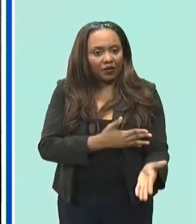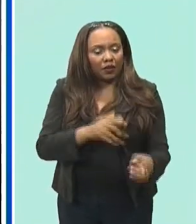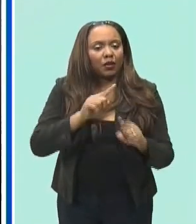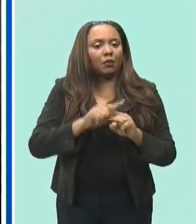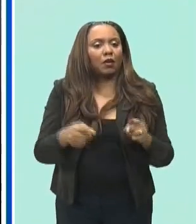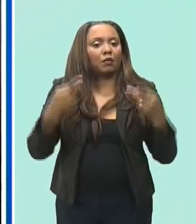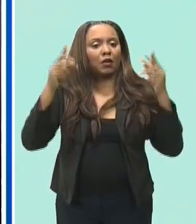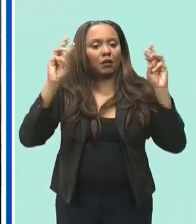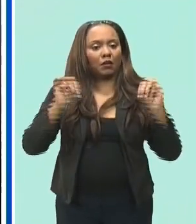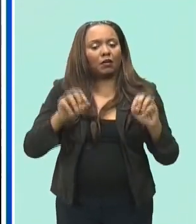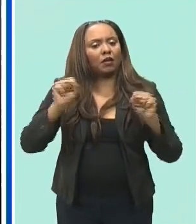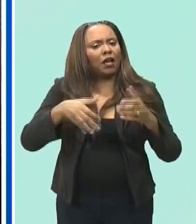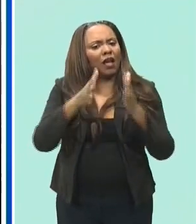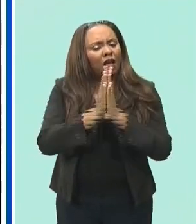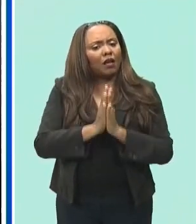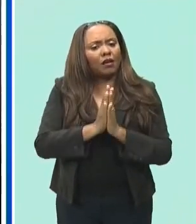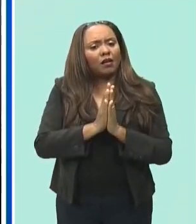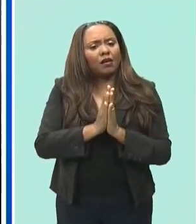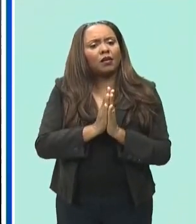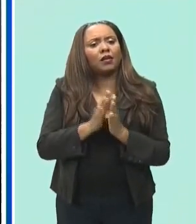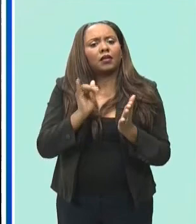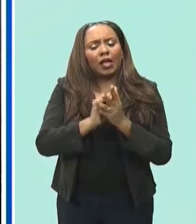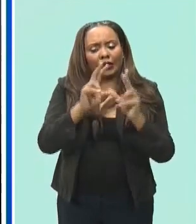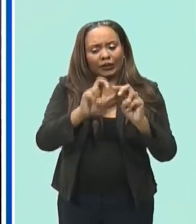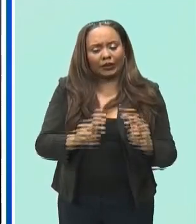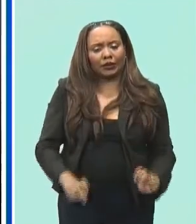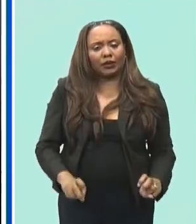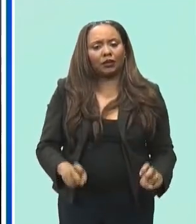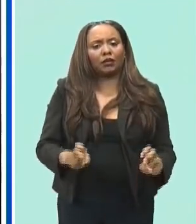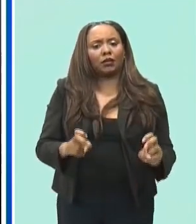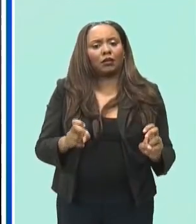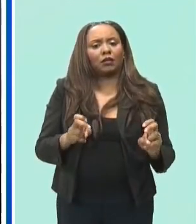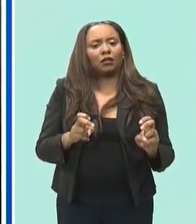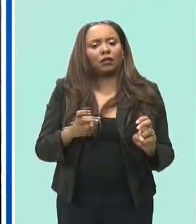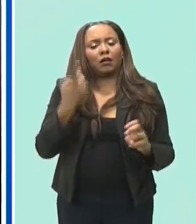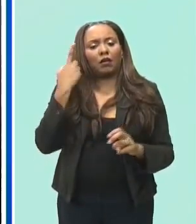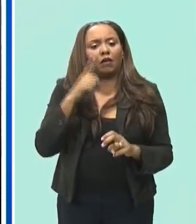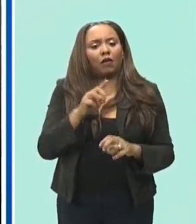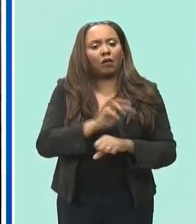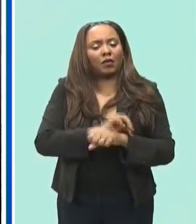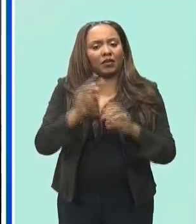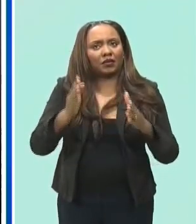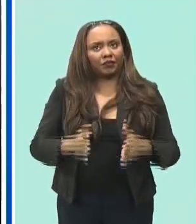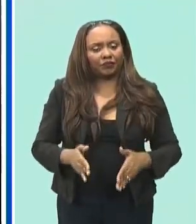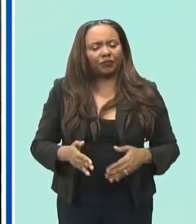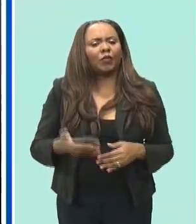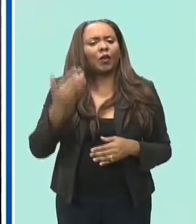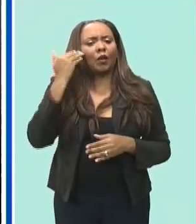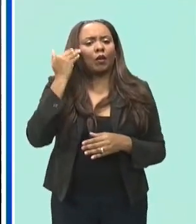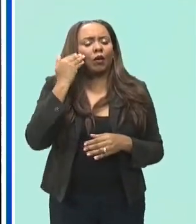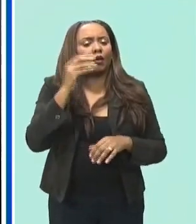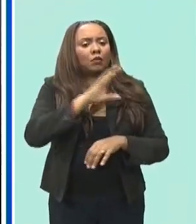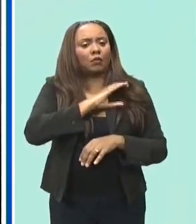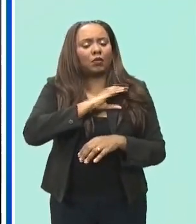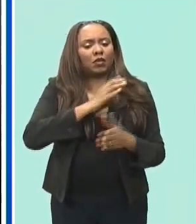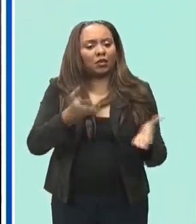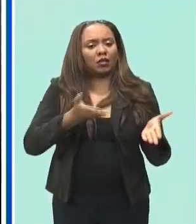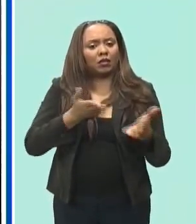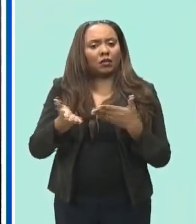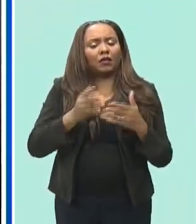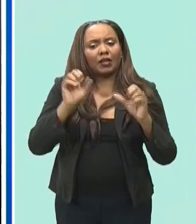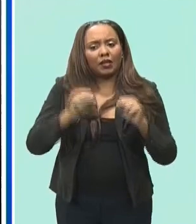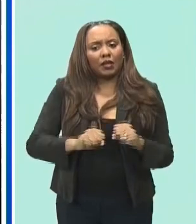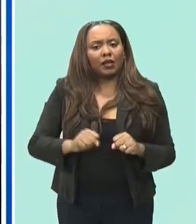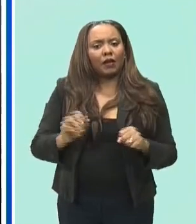can request due diligence be done on potential ministers we understand that while the police service has the capability to do thorough checks